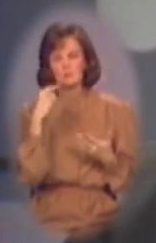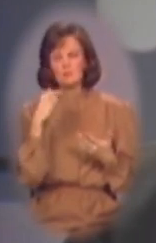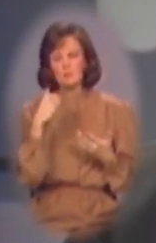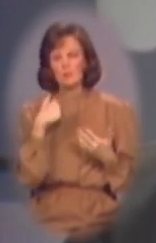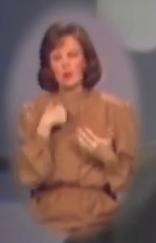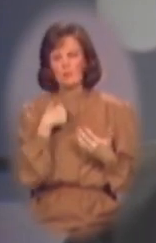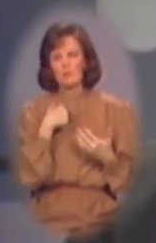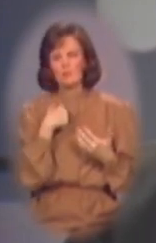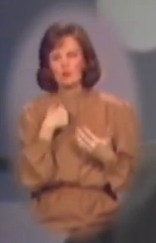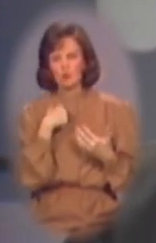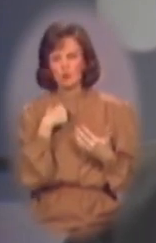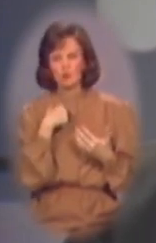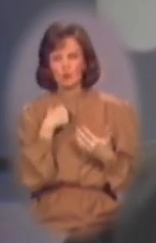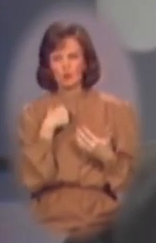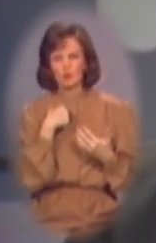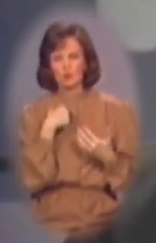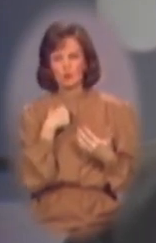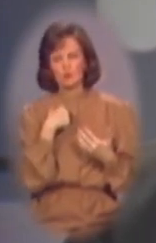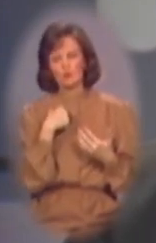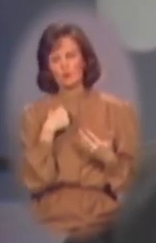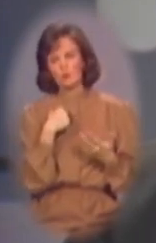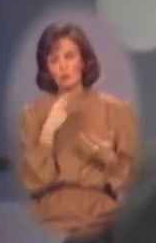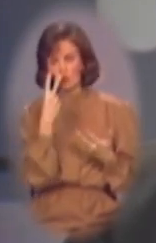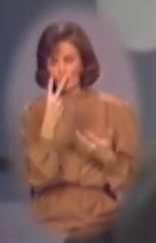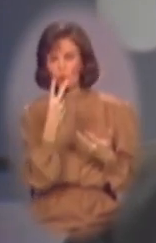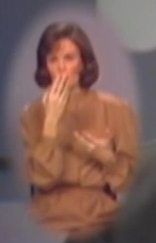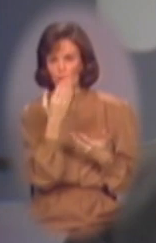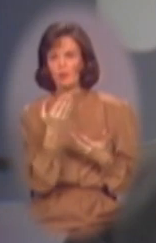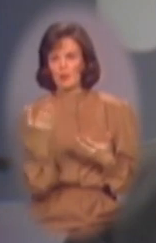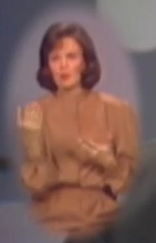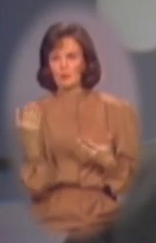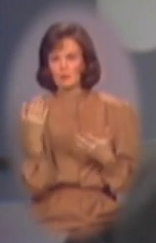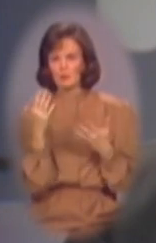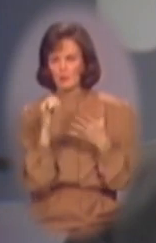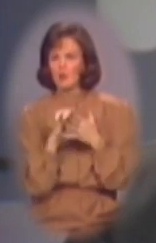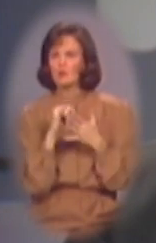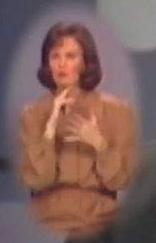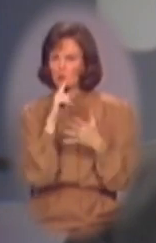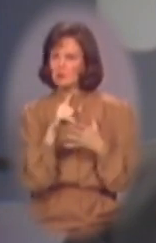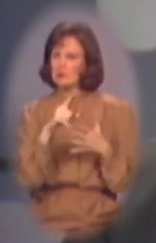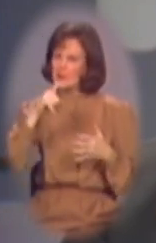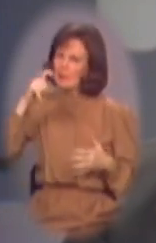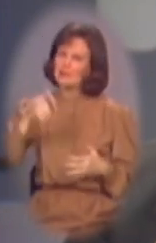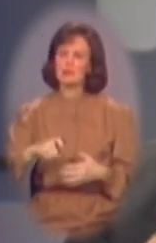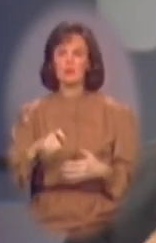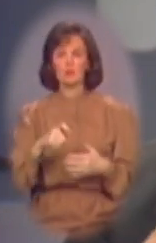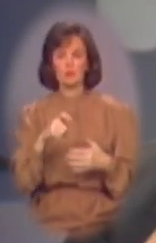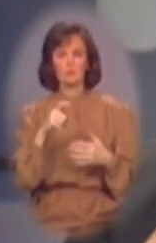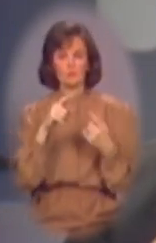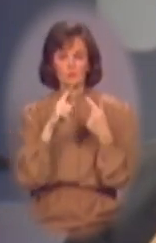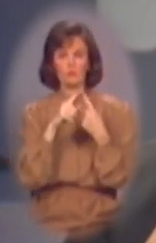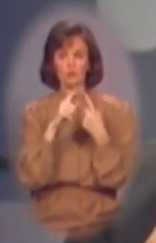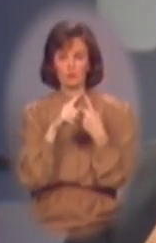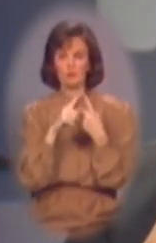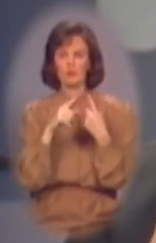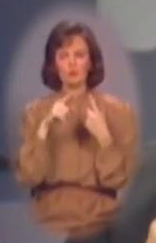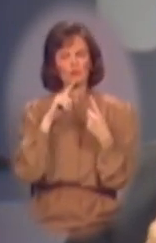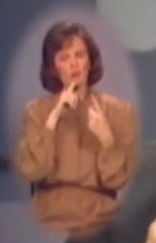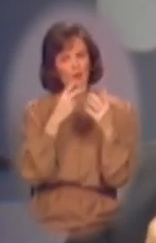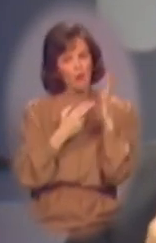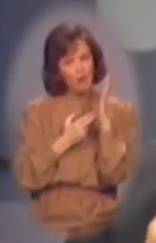factors that are absolutely indispensable. I believe you honestly,